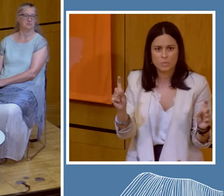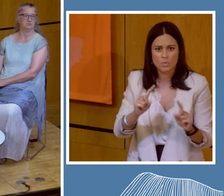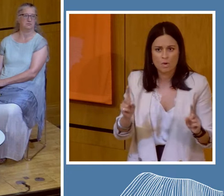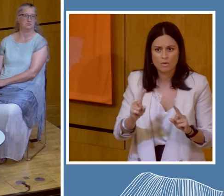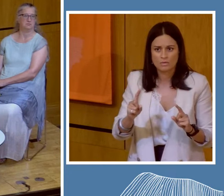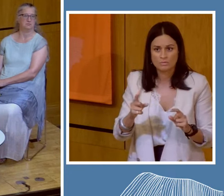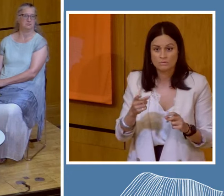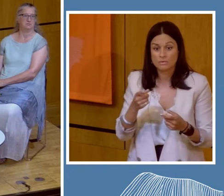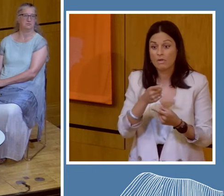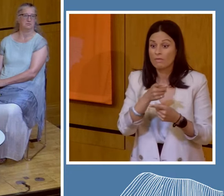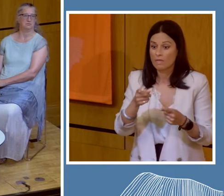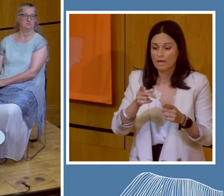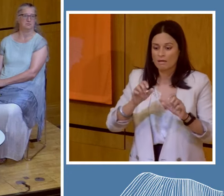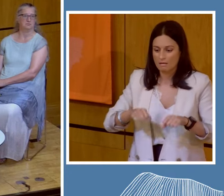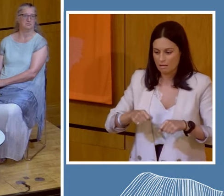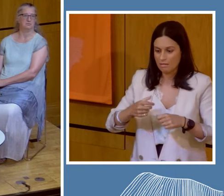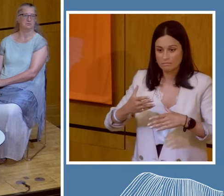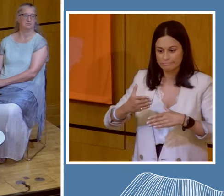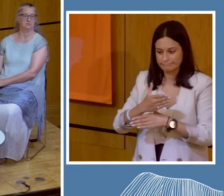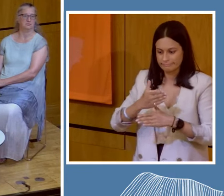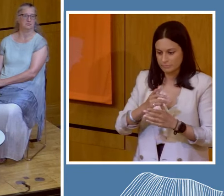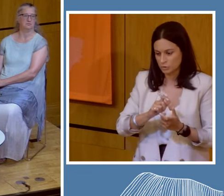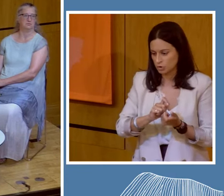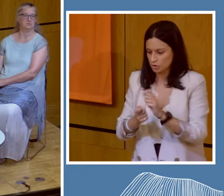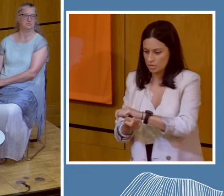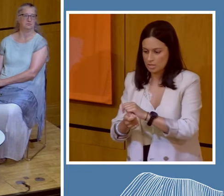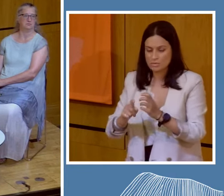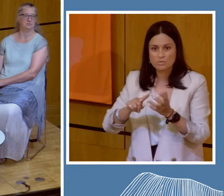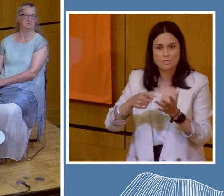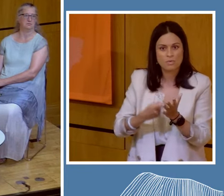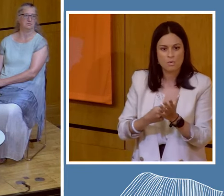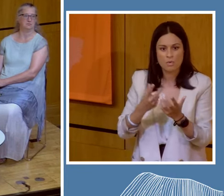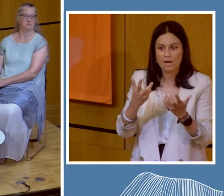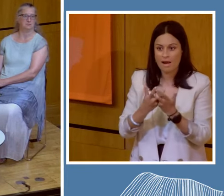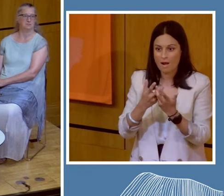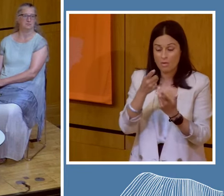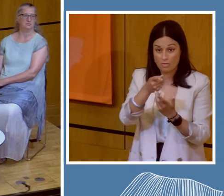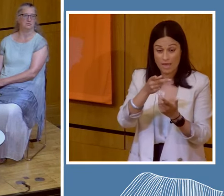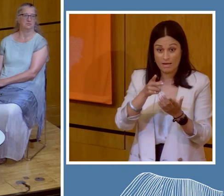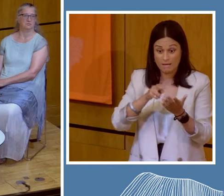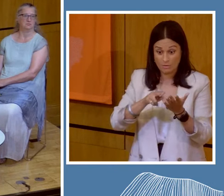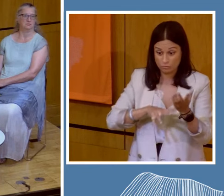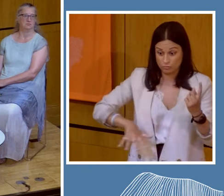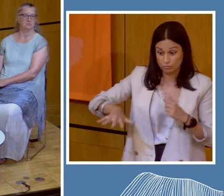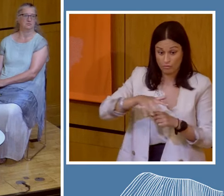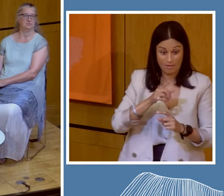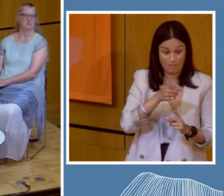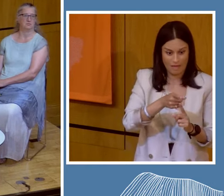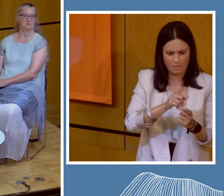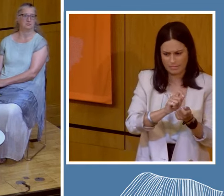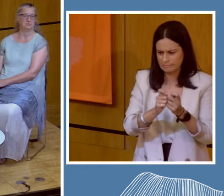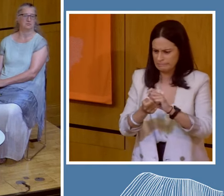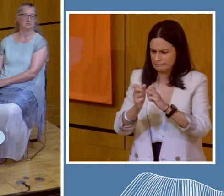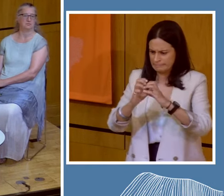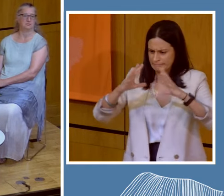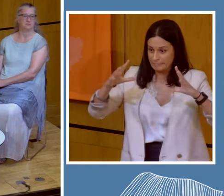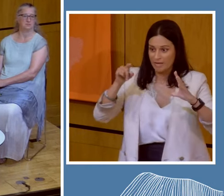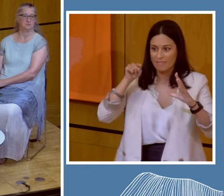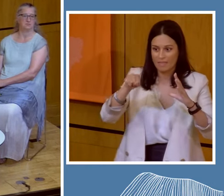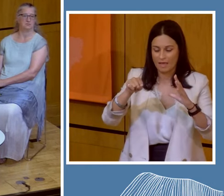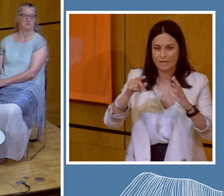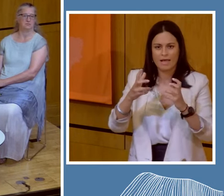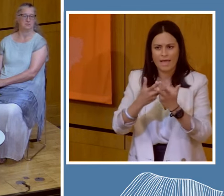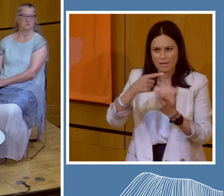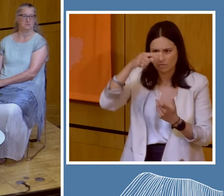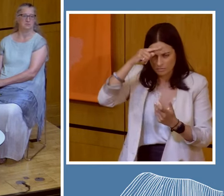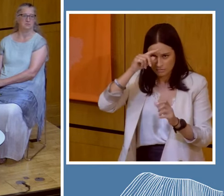they not only operationally change, but also how they conceptualize nature? Getting that message into their